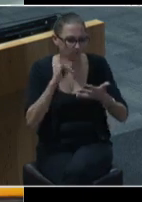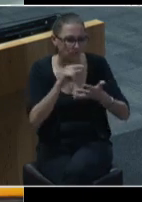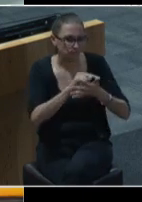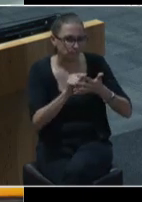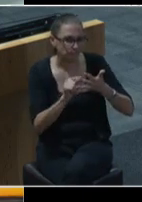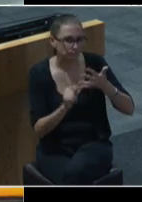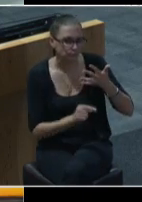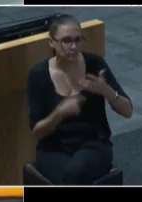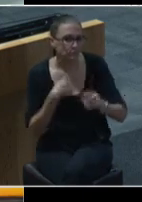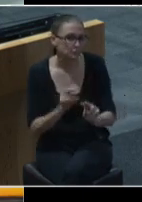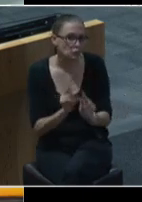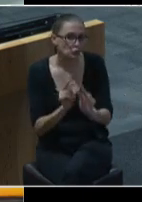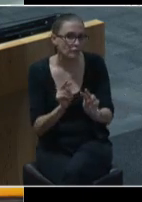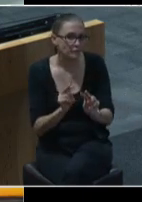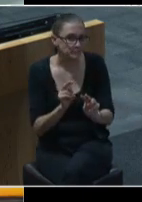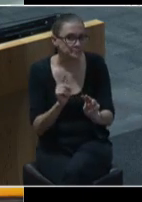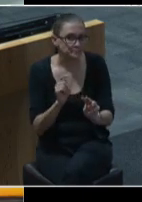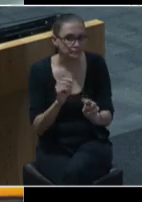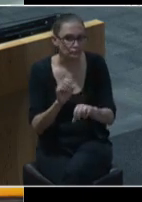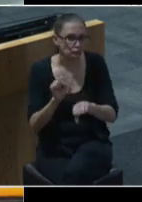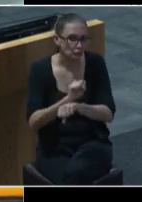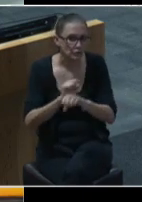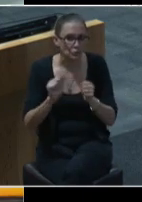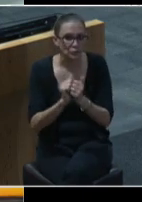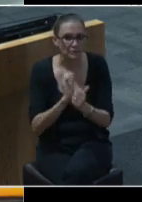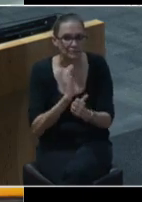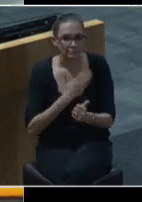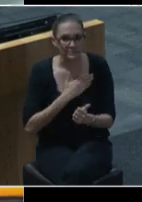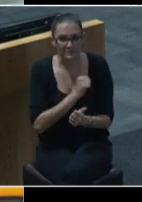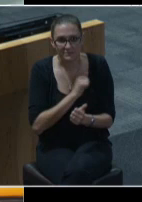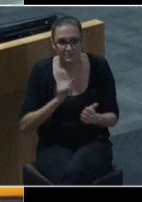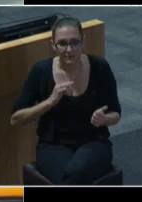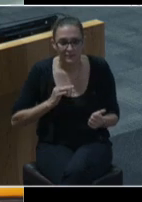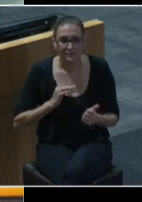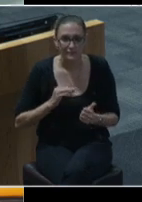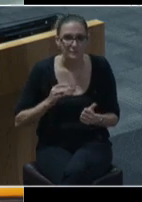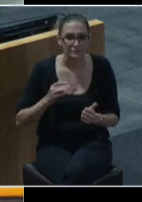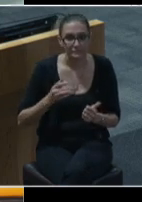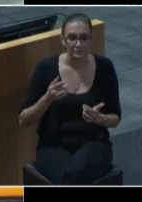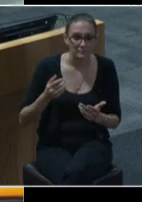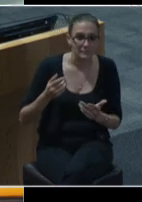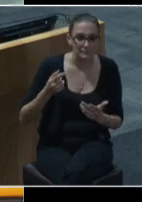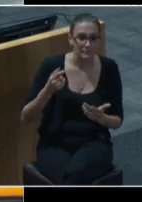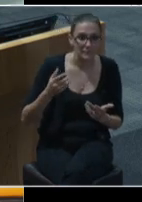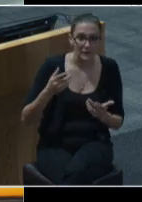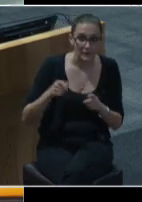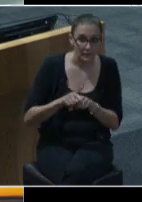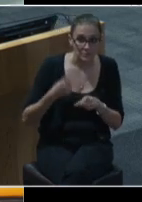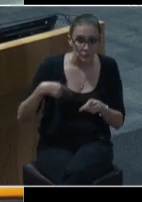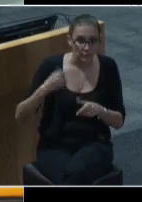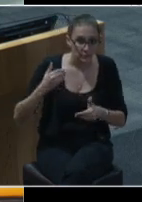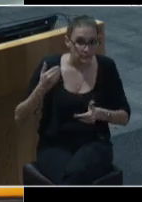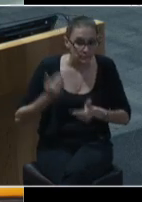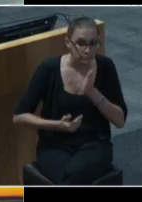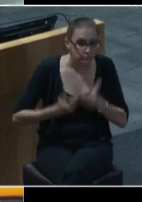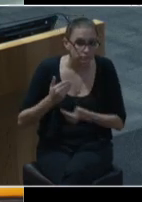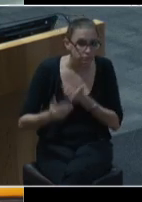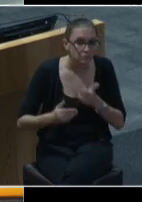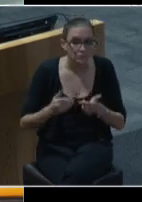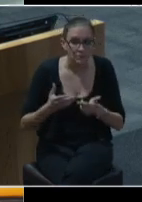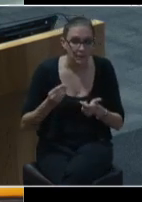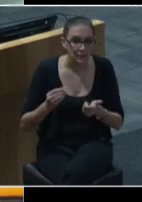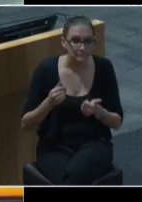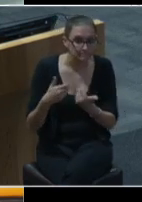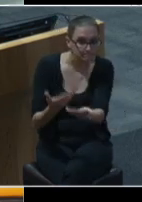I look forward to working with my colleagues and on behalf of my colleagues. We look forward to the community